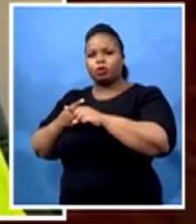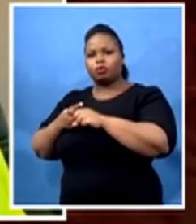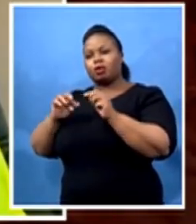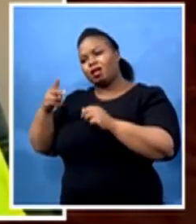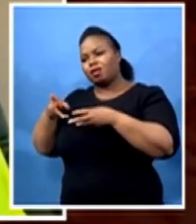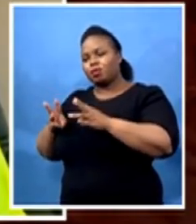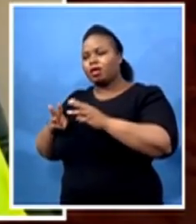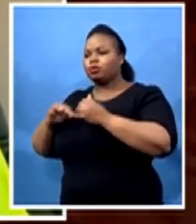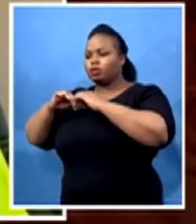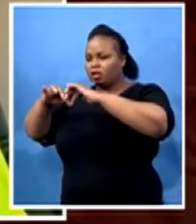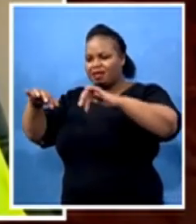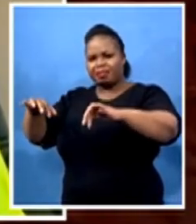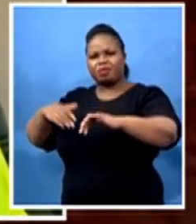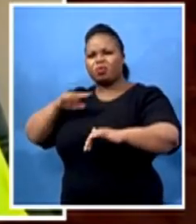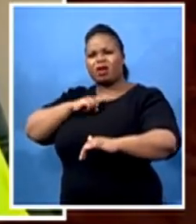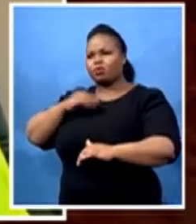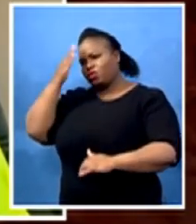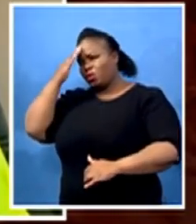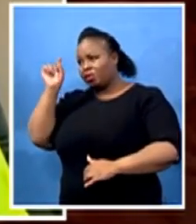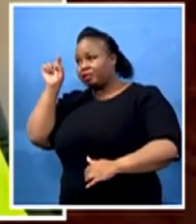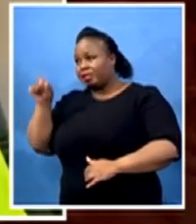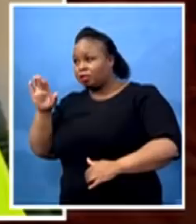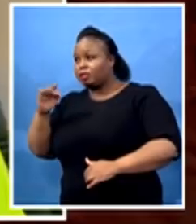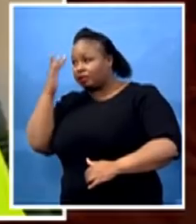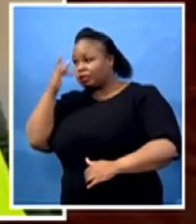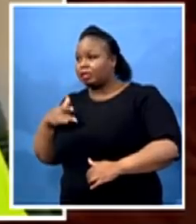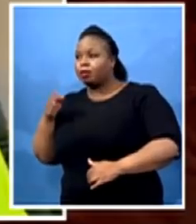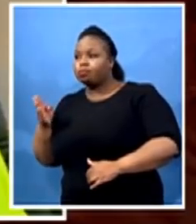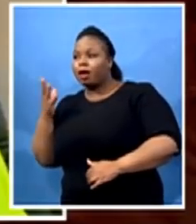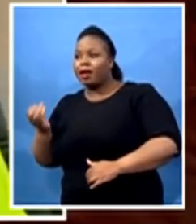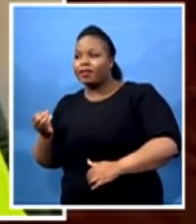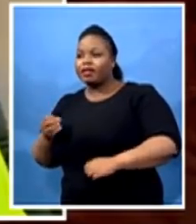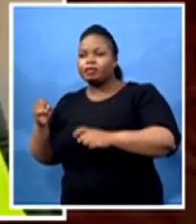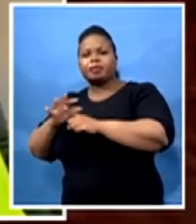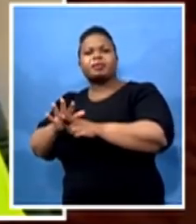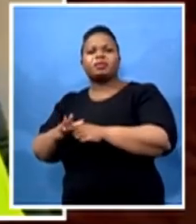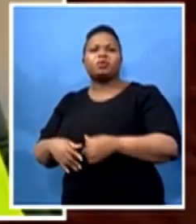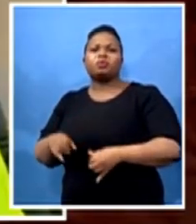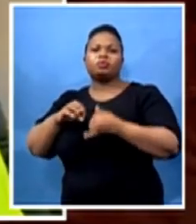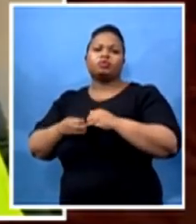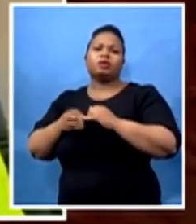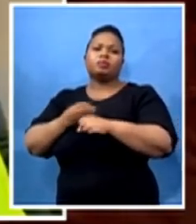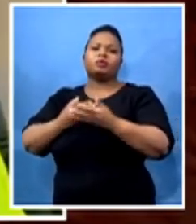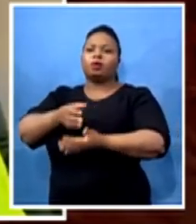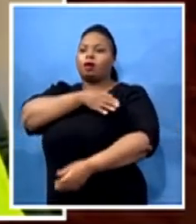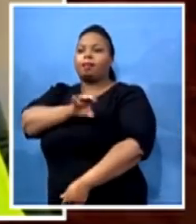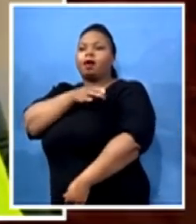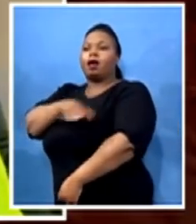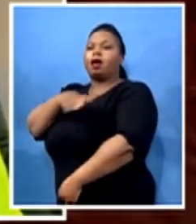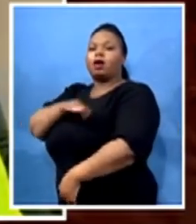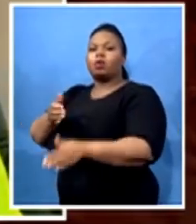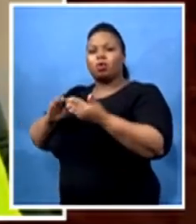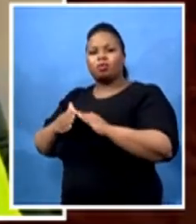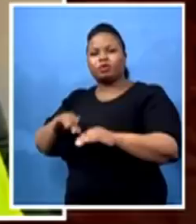there's somebody who's sick with an infectious disease. So we're just trying to empower our communities so that they own it up. And